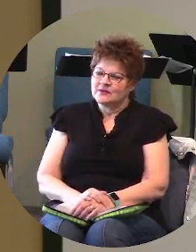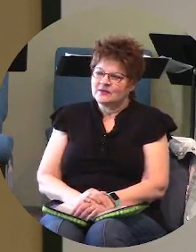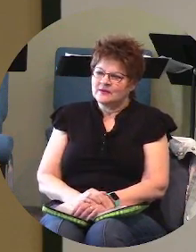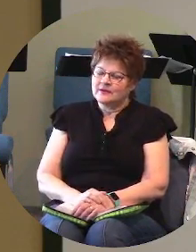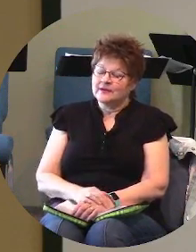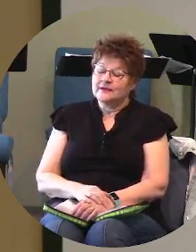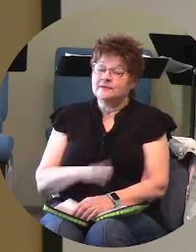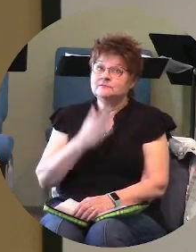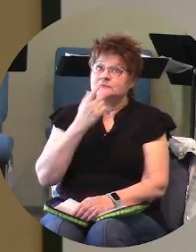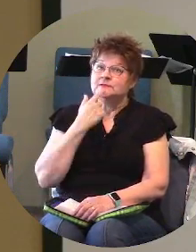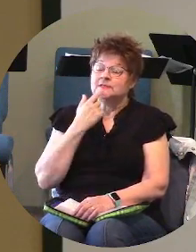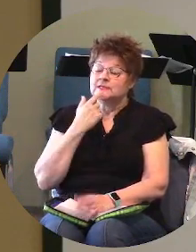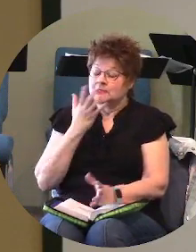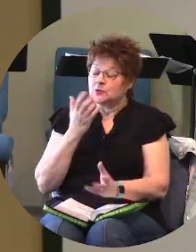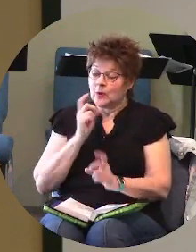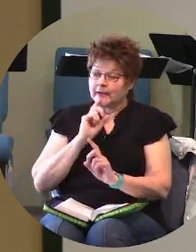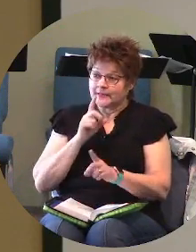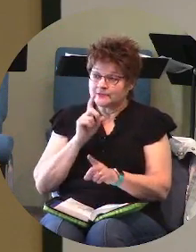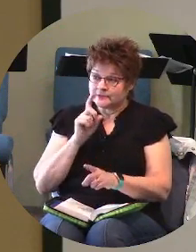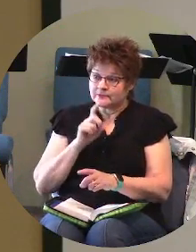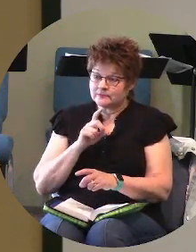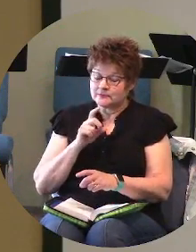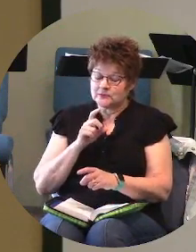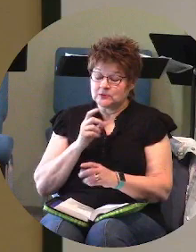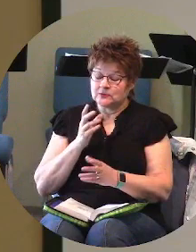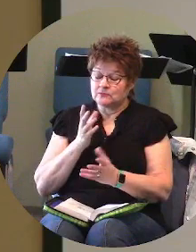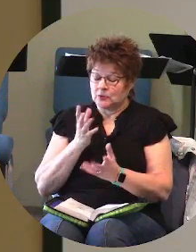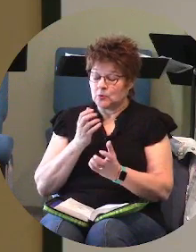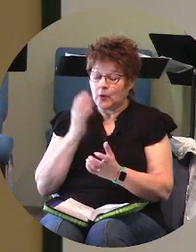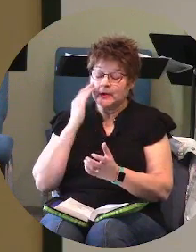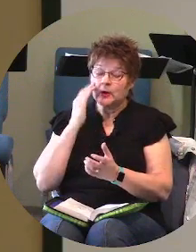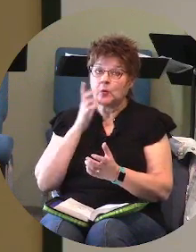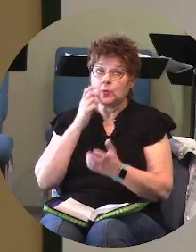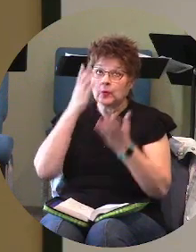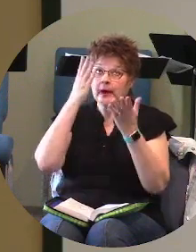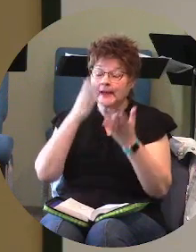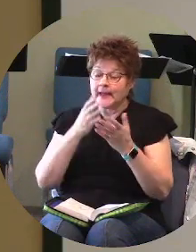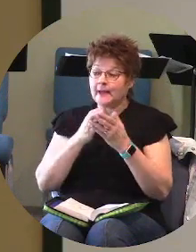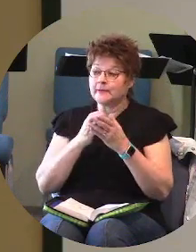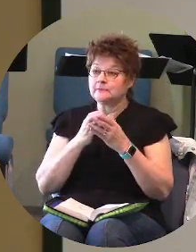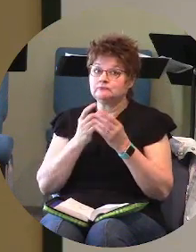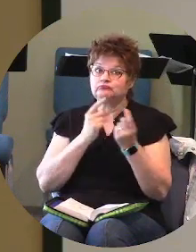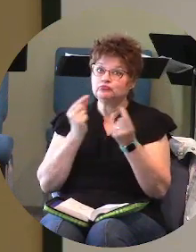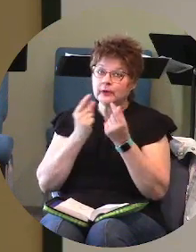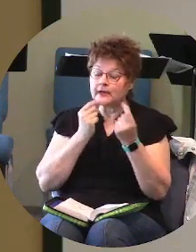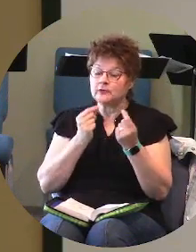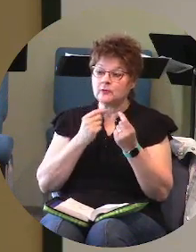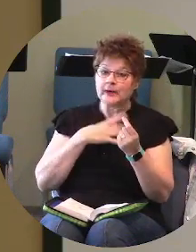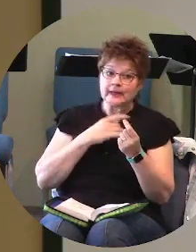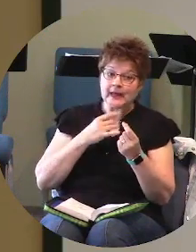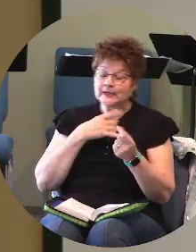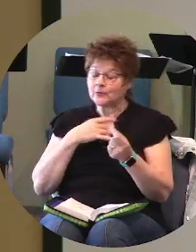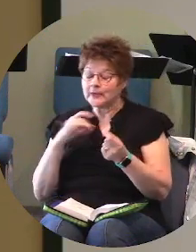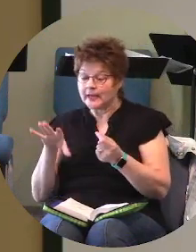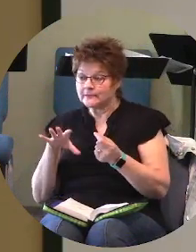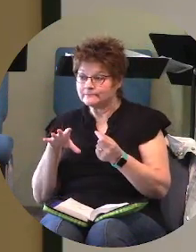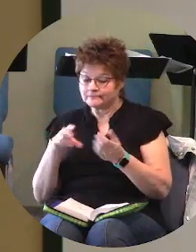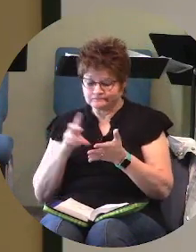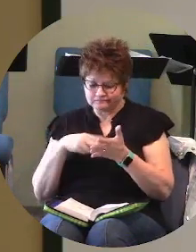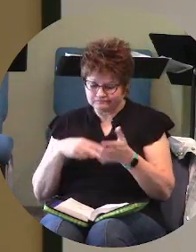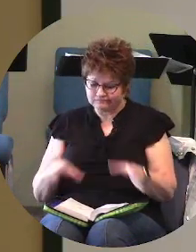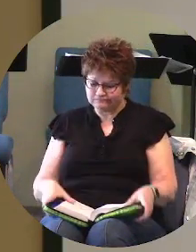he says you you want some answers you want to know who i am and and and how i operate and what i like and don't like well just read my book